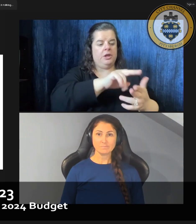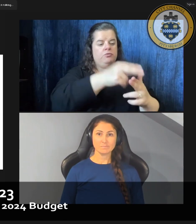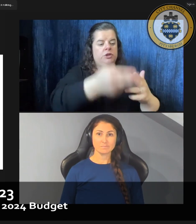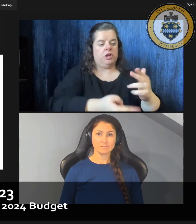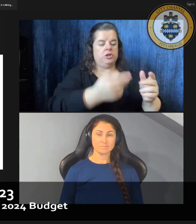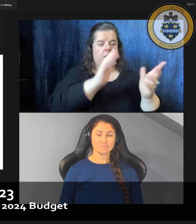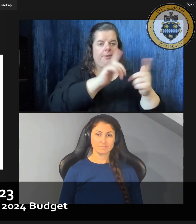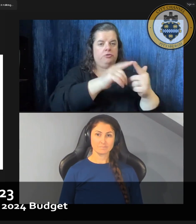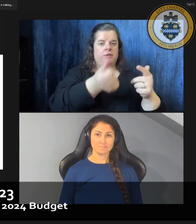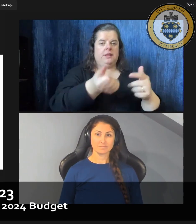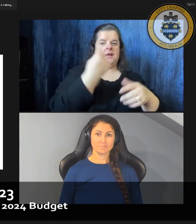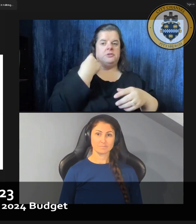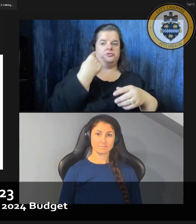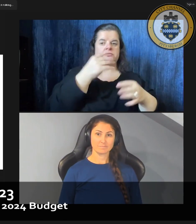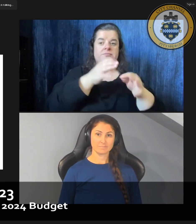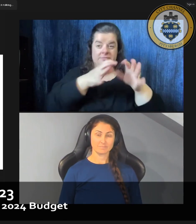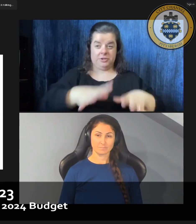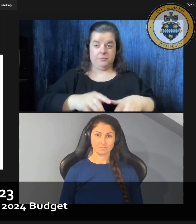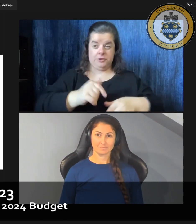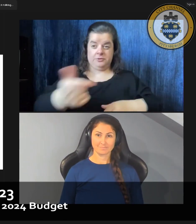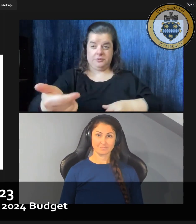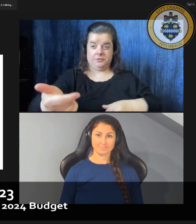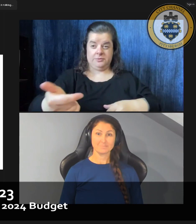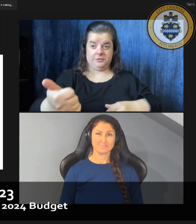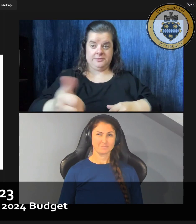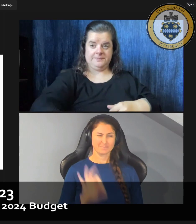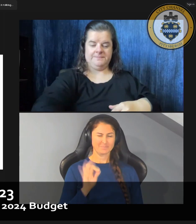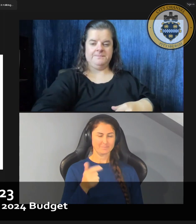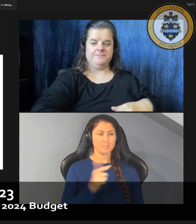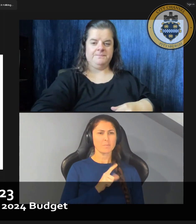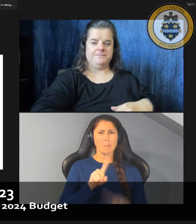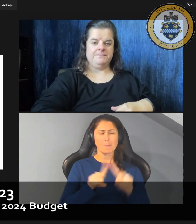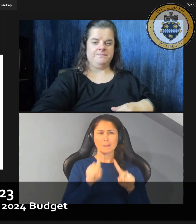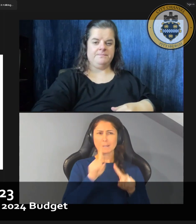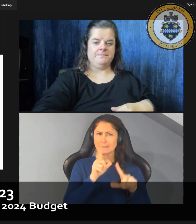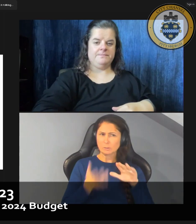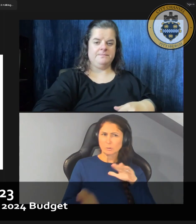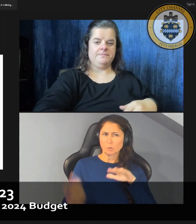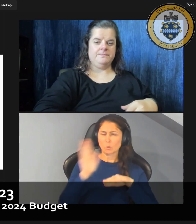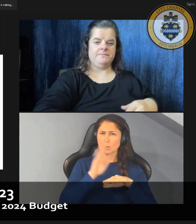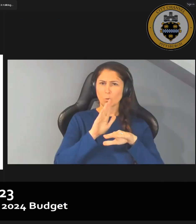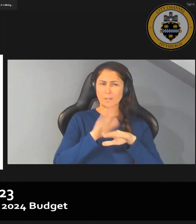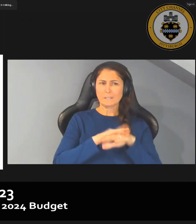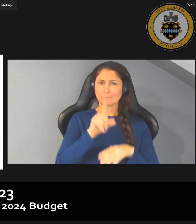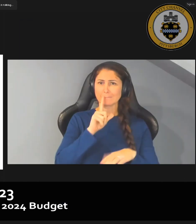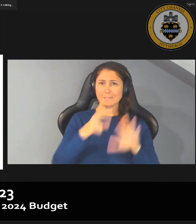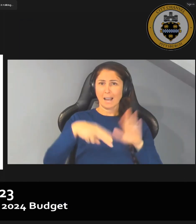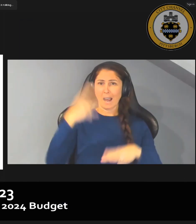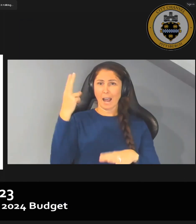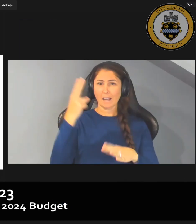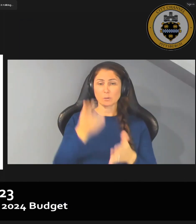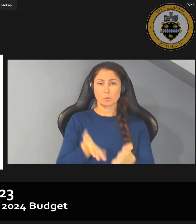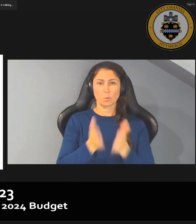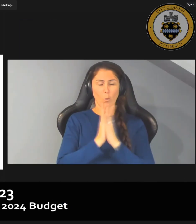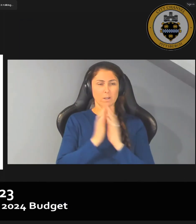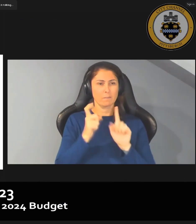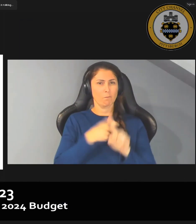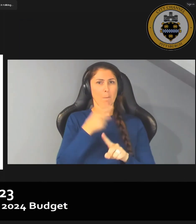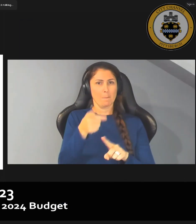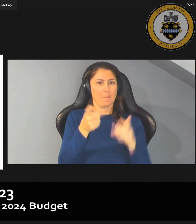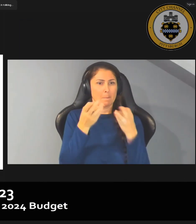but there is an increase in traffic calming projects which is one of the highest requests that we get from the public